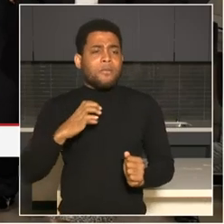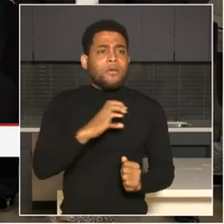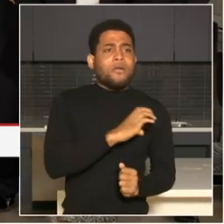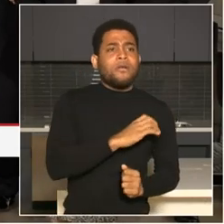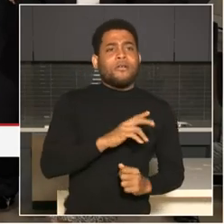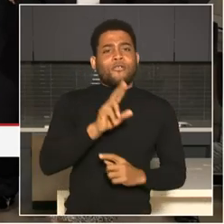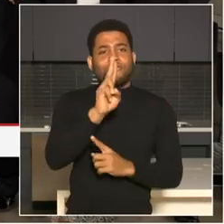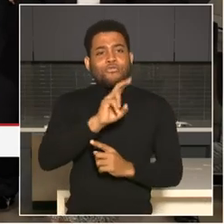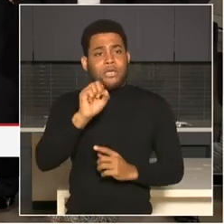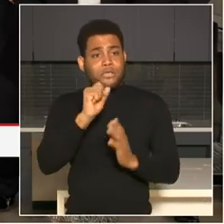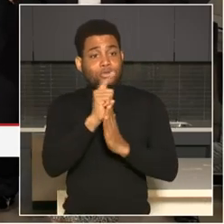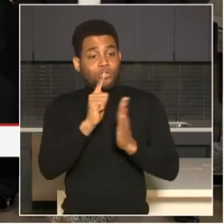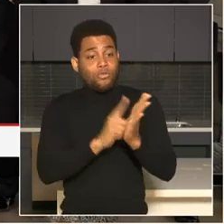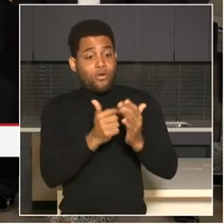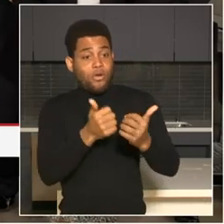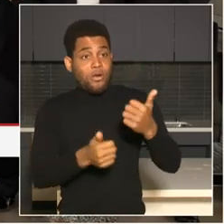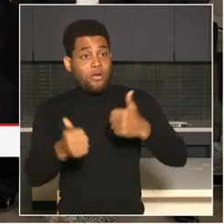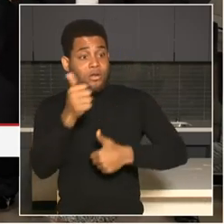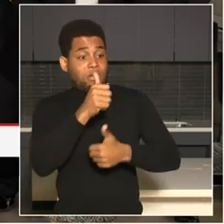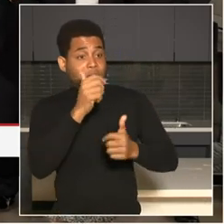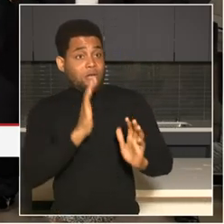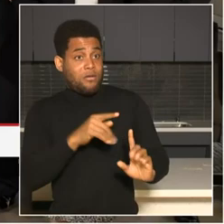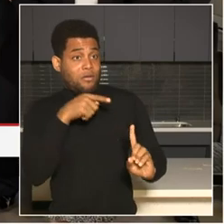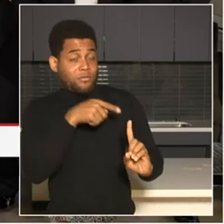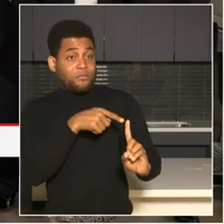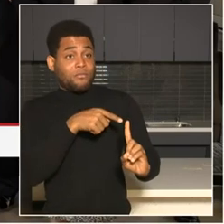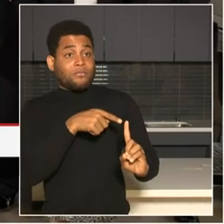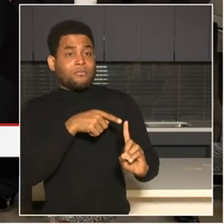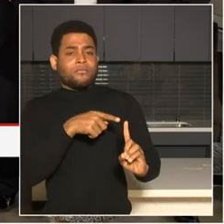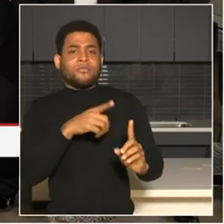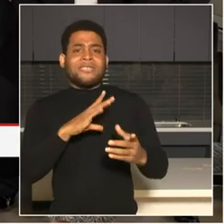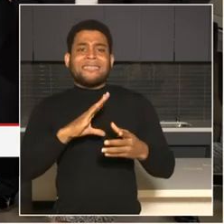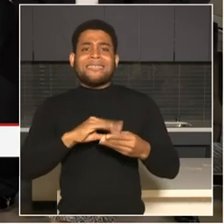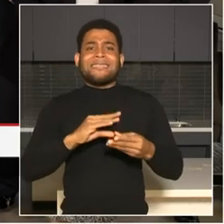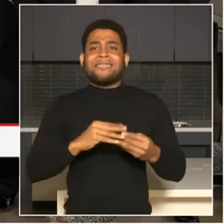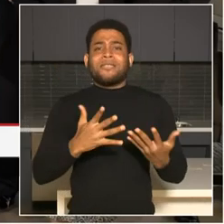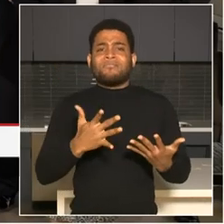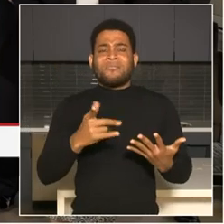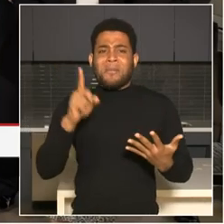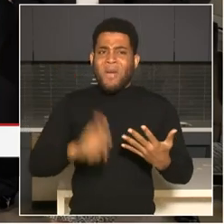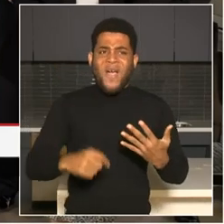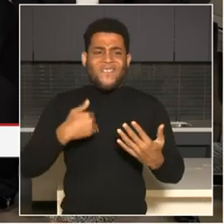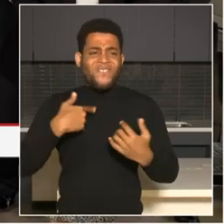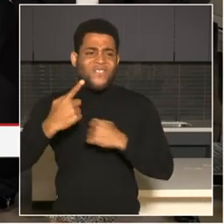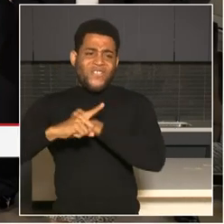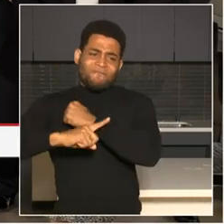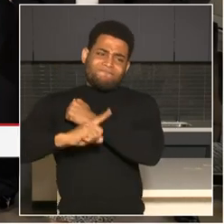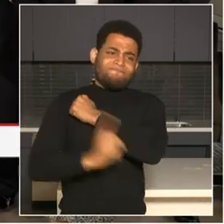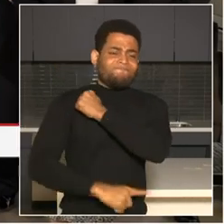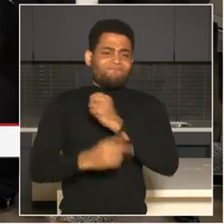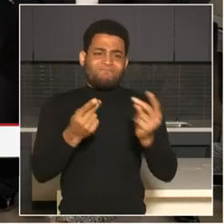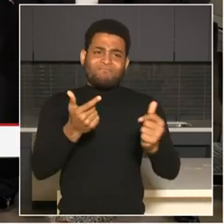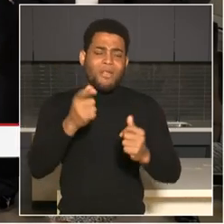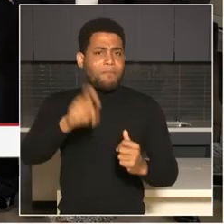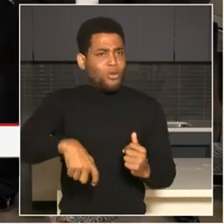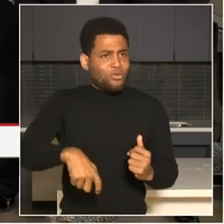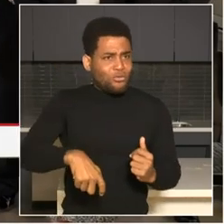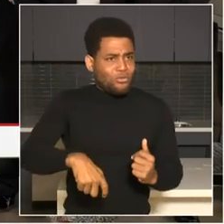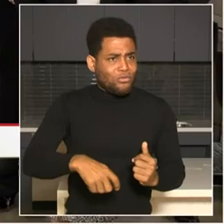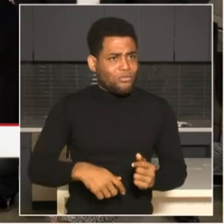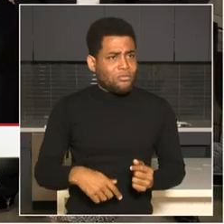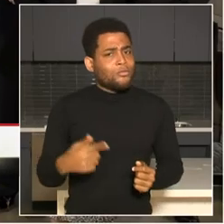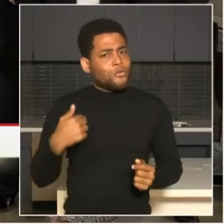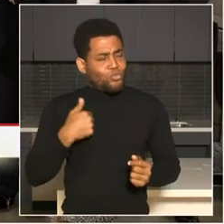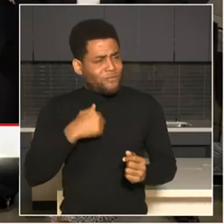sending the message of swift and certain consequences. And we couldn't agree more. And this center is going to